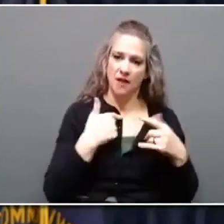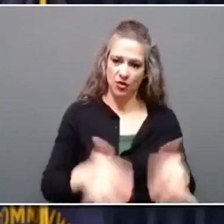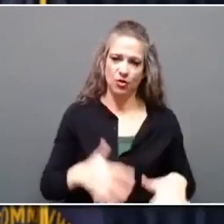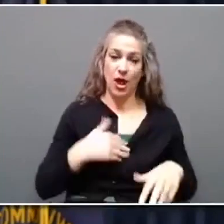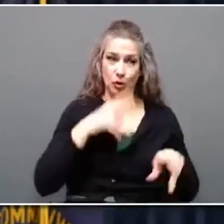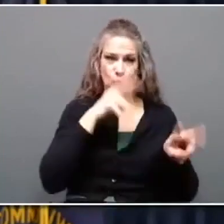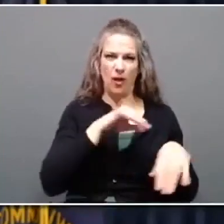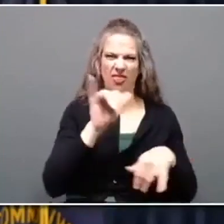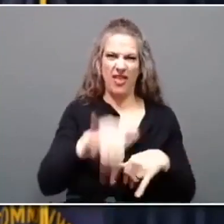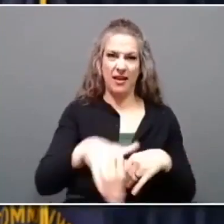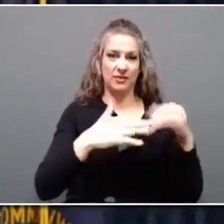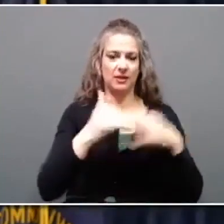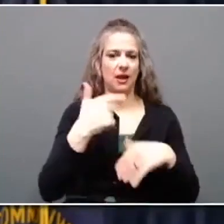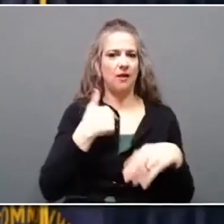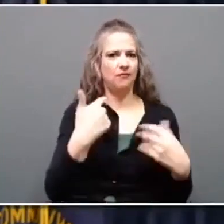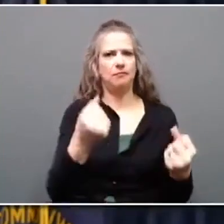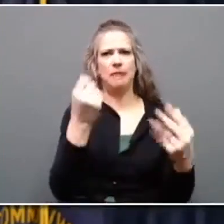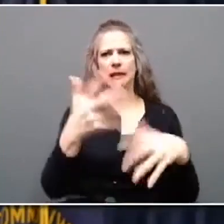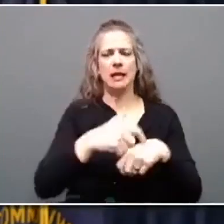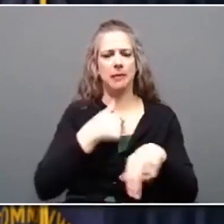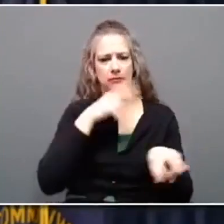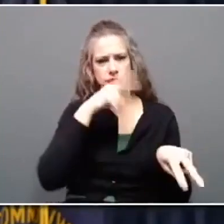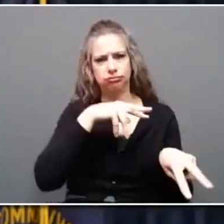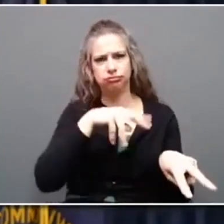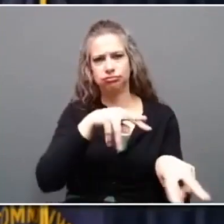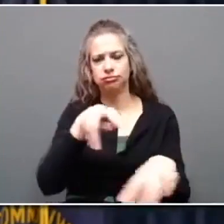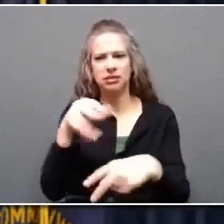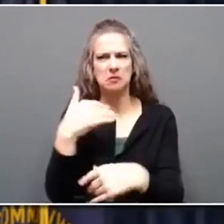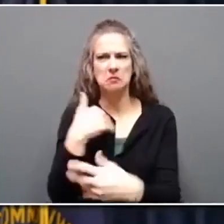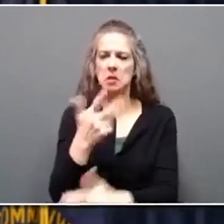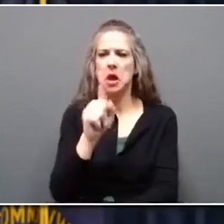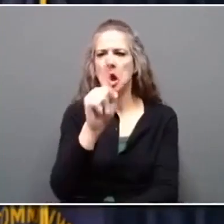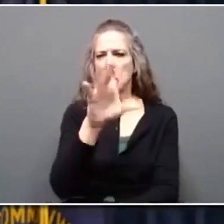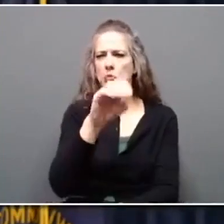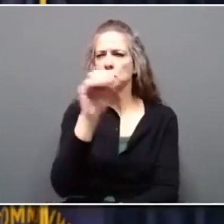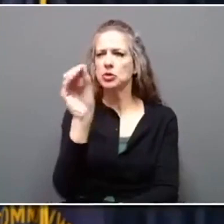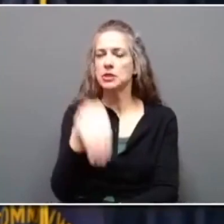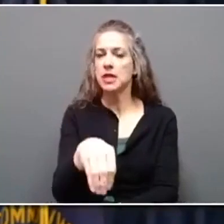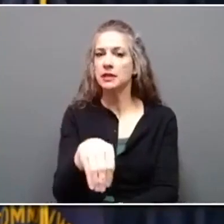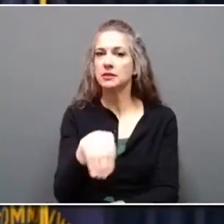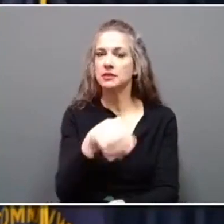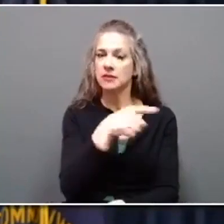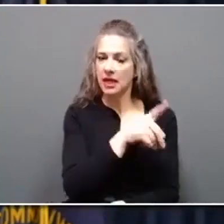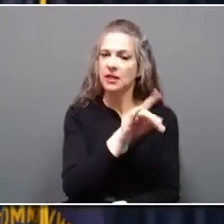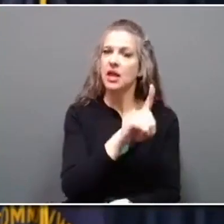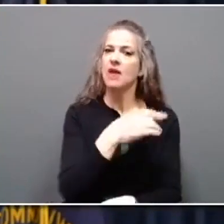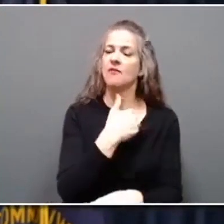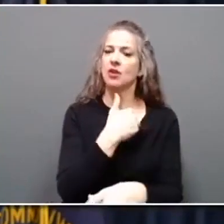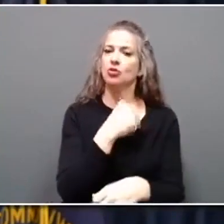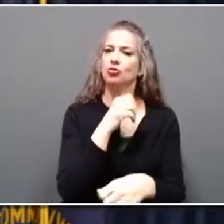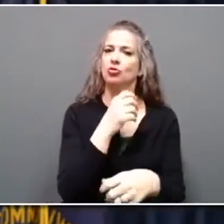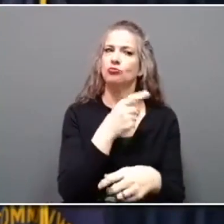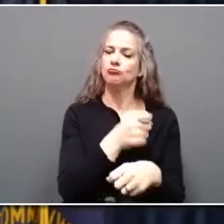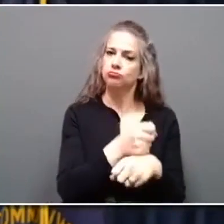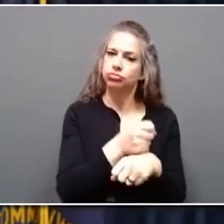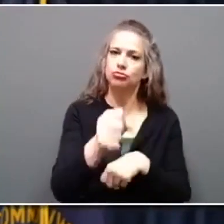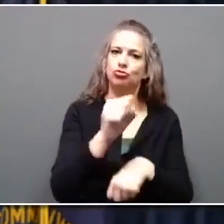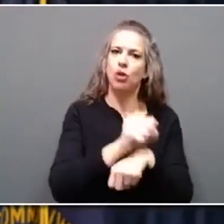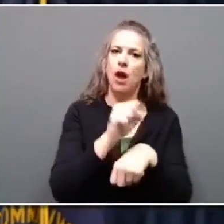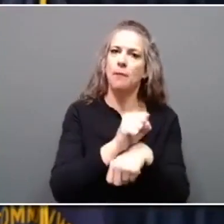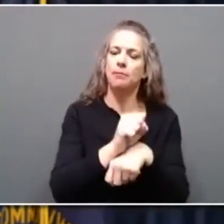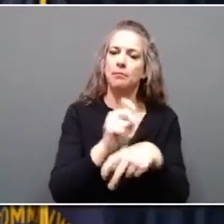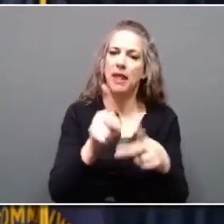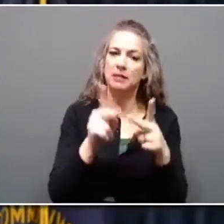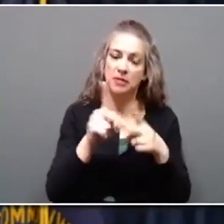times. I think they have a 100% or close to a 100% job placement rate. It's truly an incredible